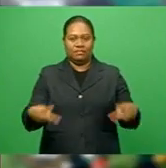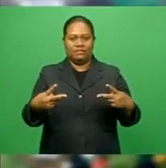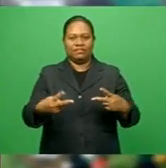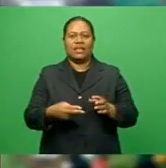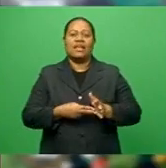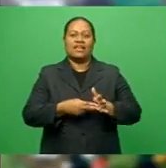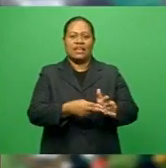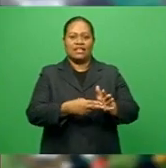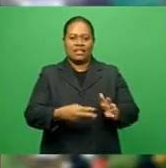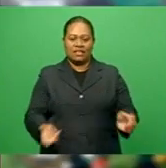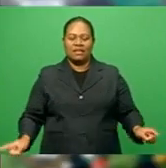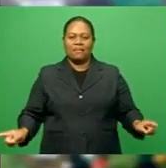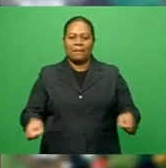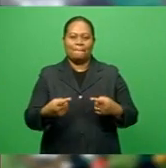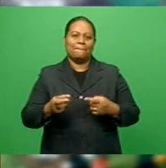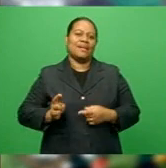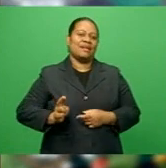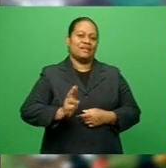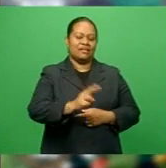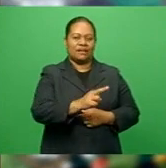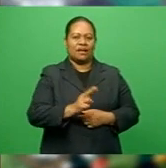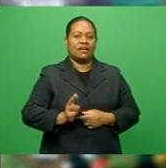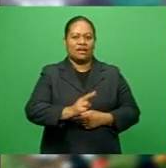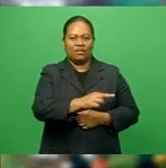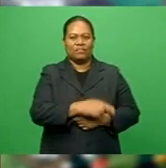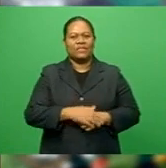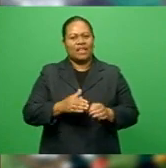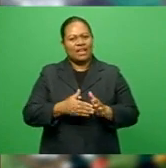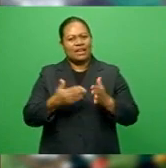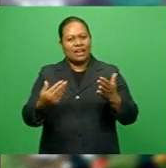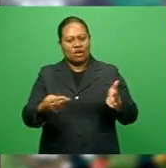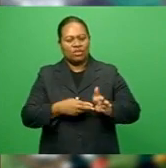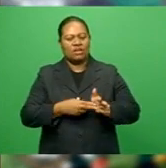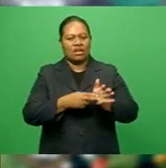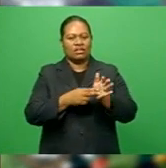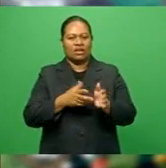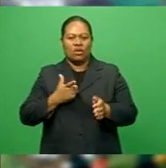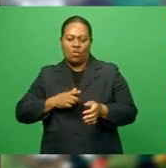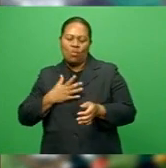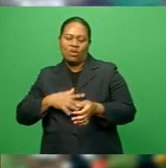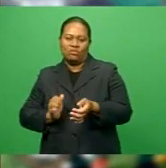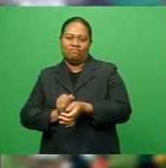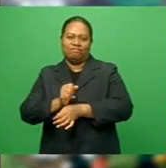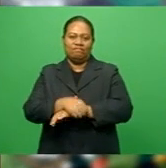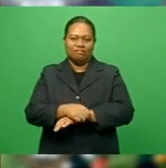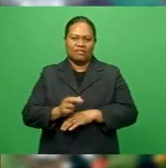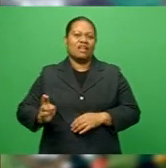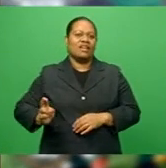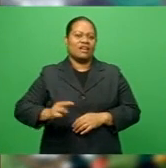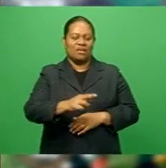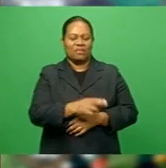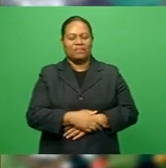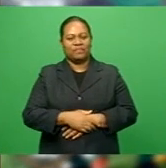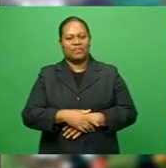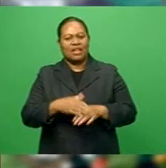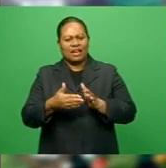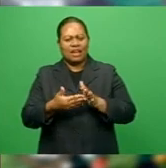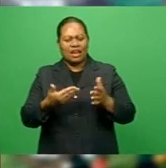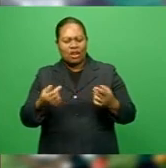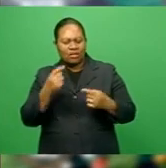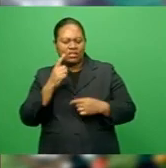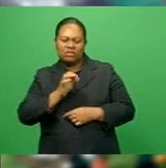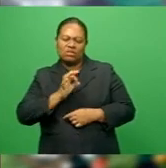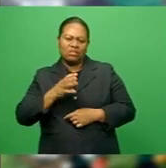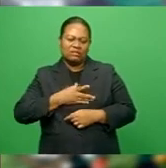will take on Rewa. While the jet setters are working hard to counter Rewa's solid structure, the Delta Tigers mentor isn't demanding